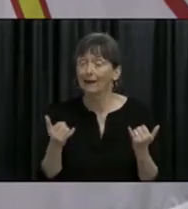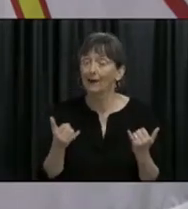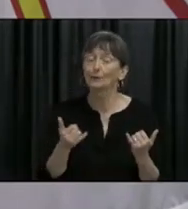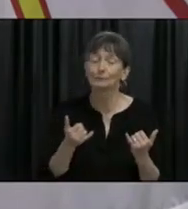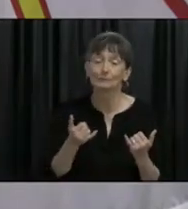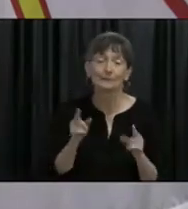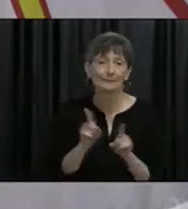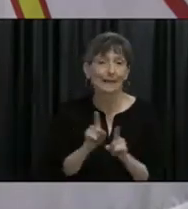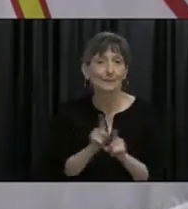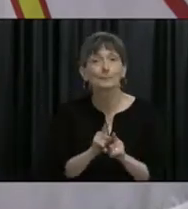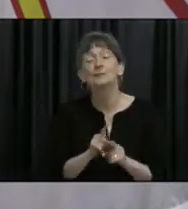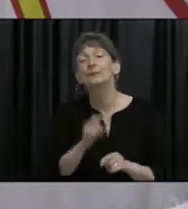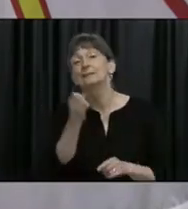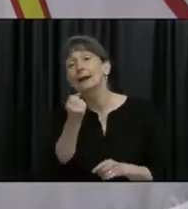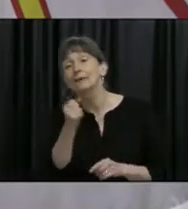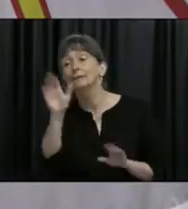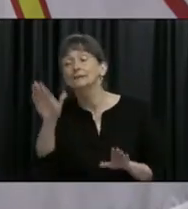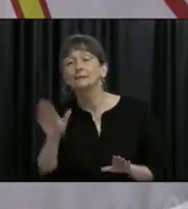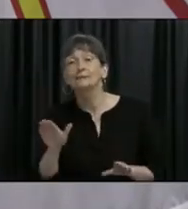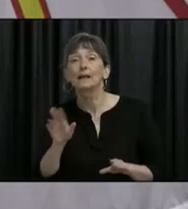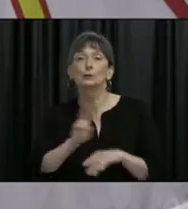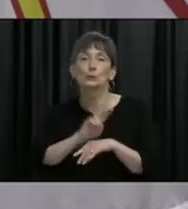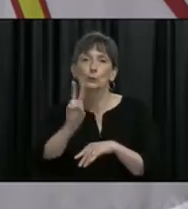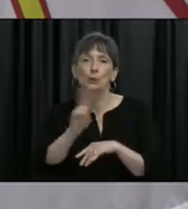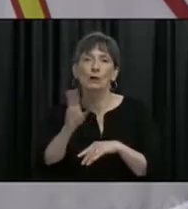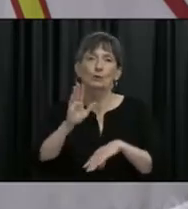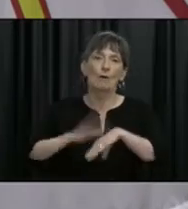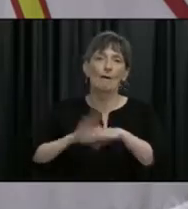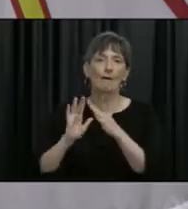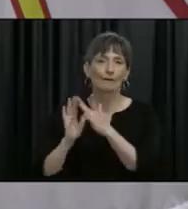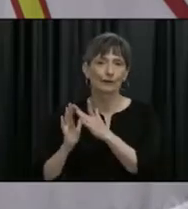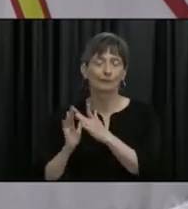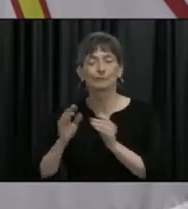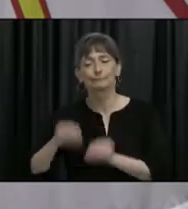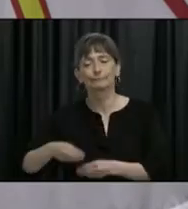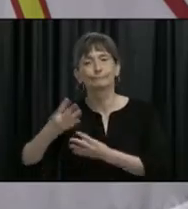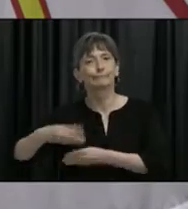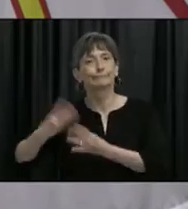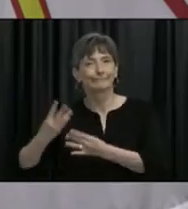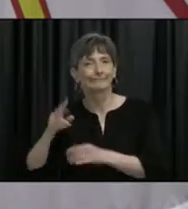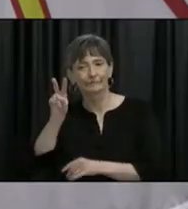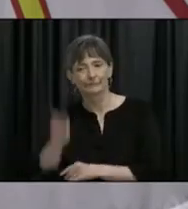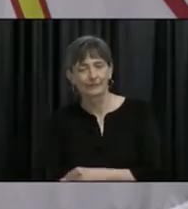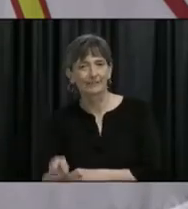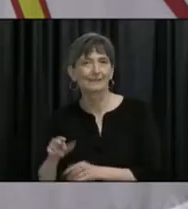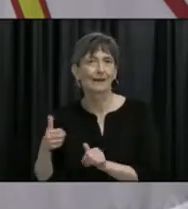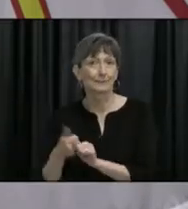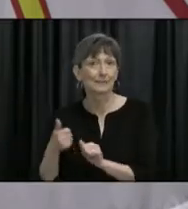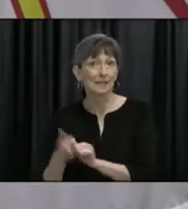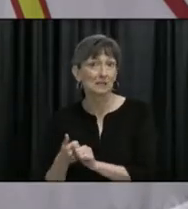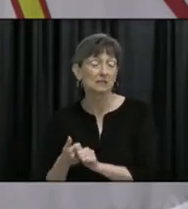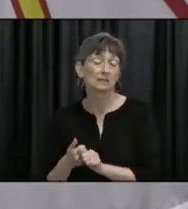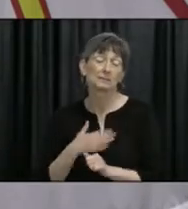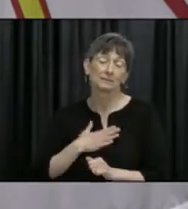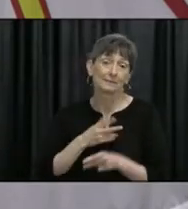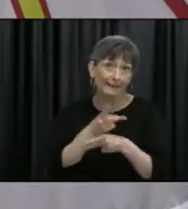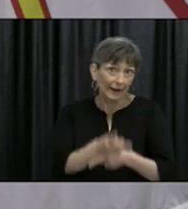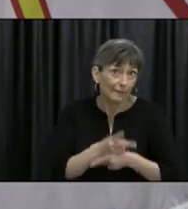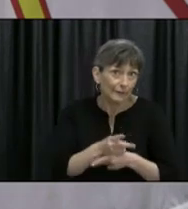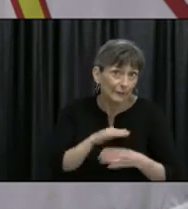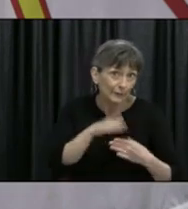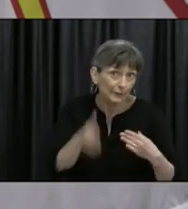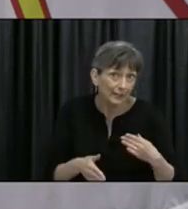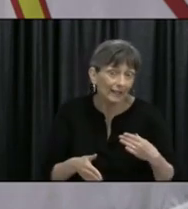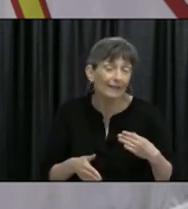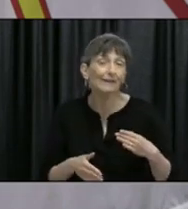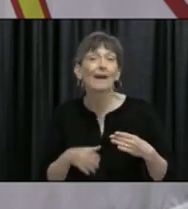around two o'clock on Saturday and Sunday. So we ask you to be careful over the weekend and you can pick up the information